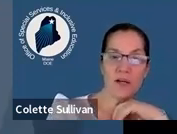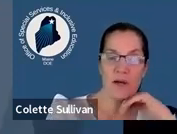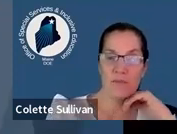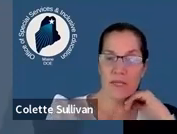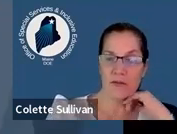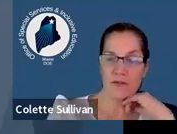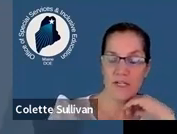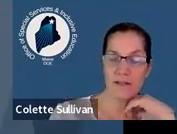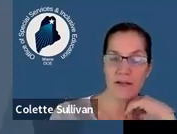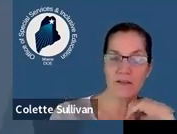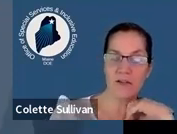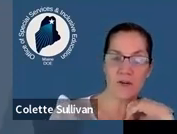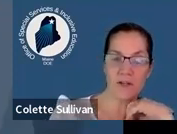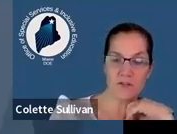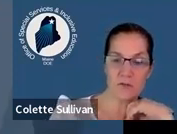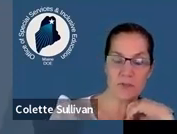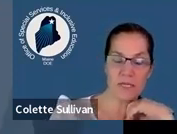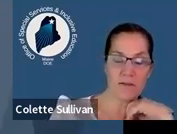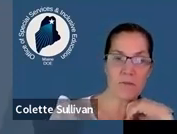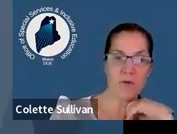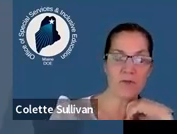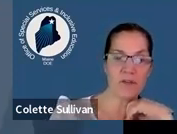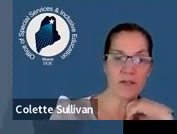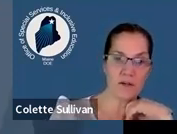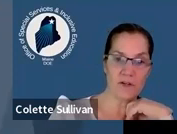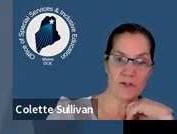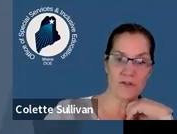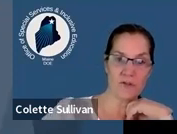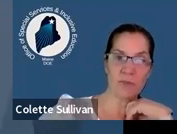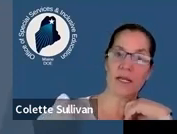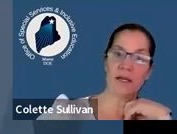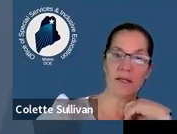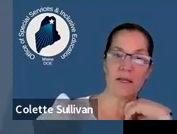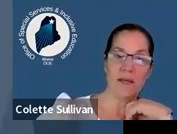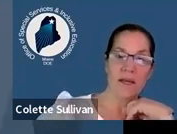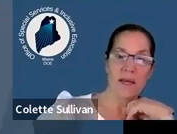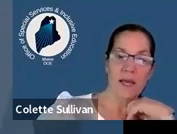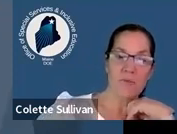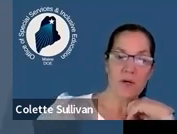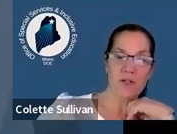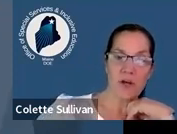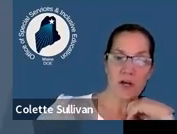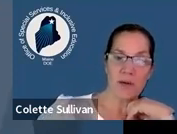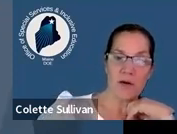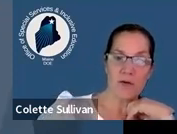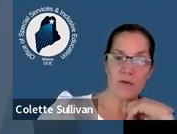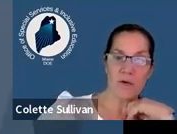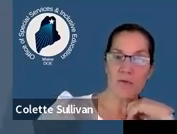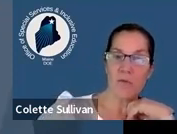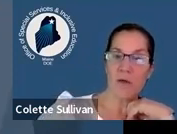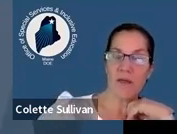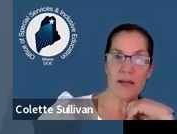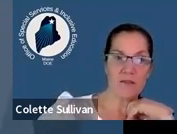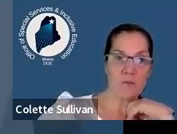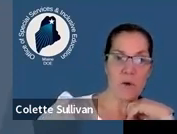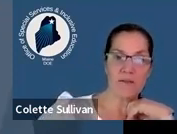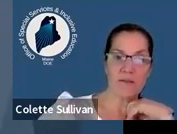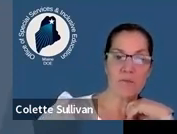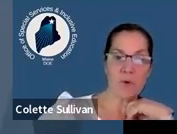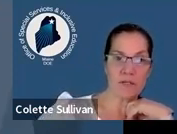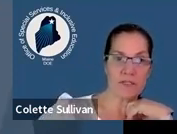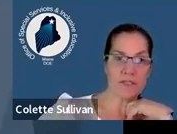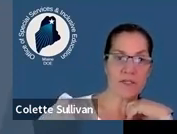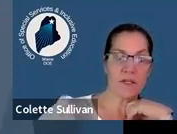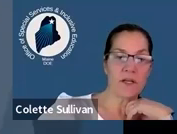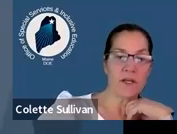When we talk about B-13, that is that transition planning, that post-secondary transition planning. And we're going to talk about what that is and why